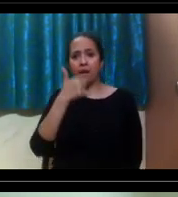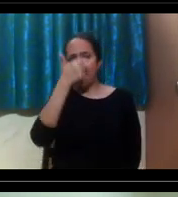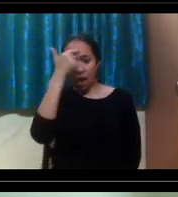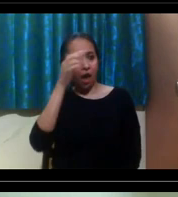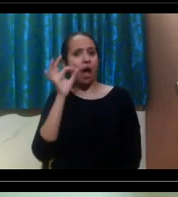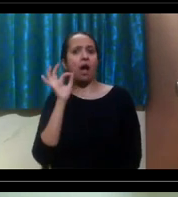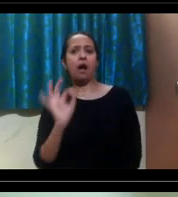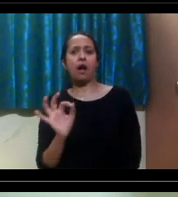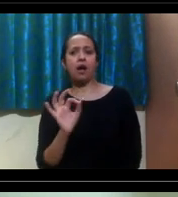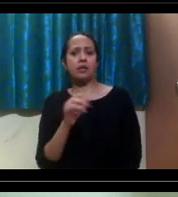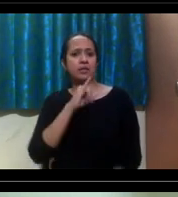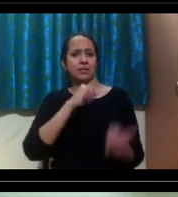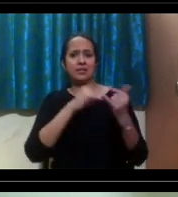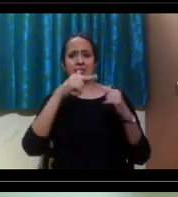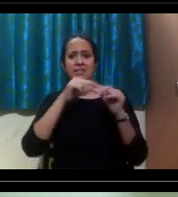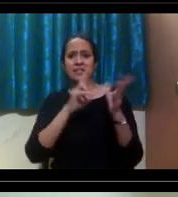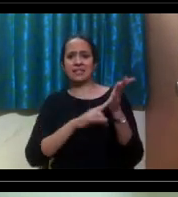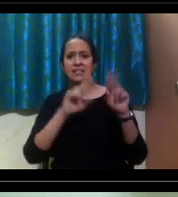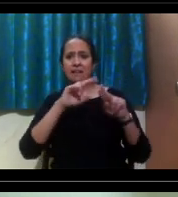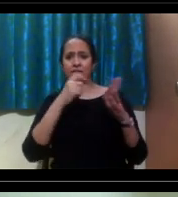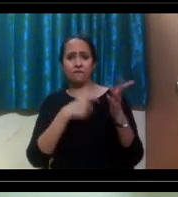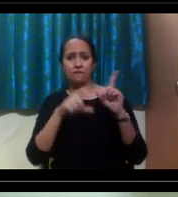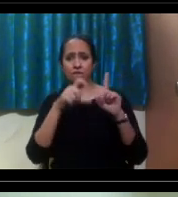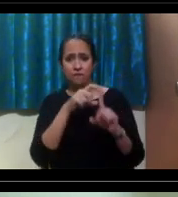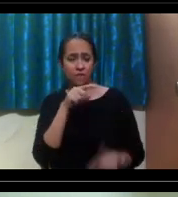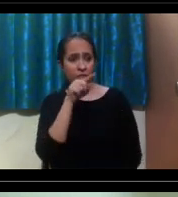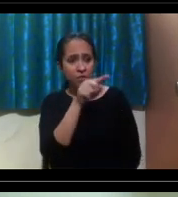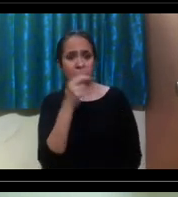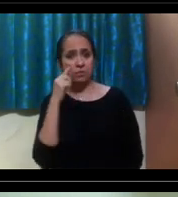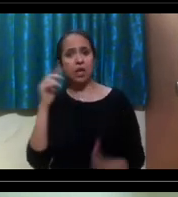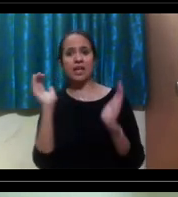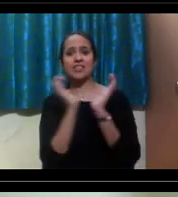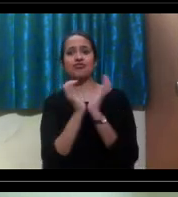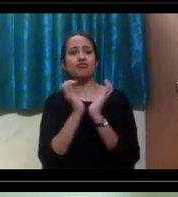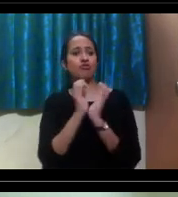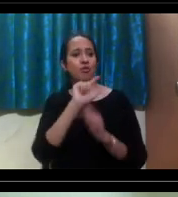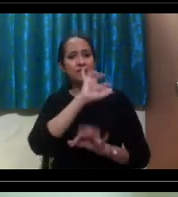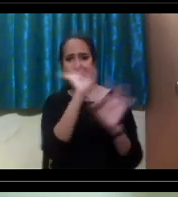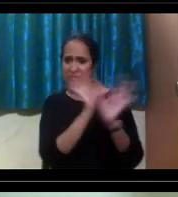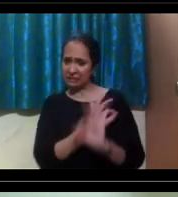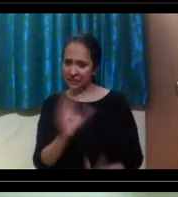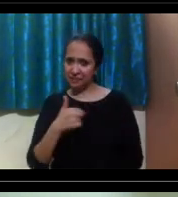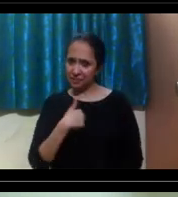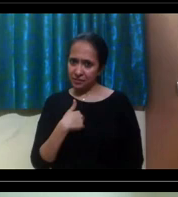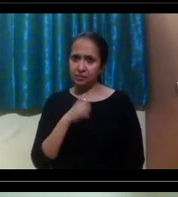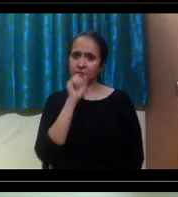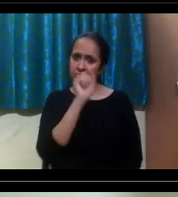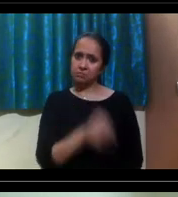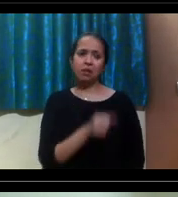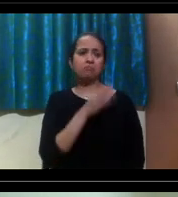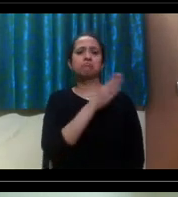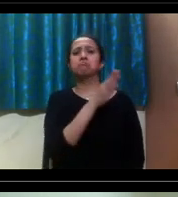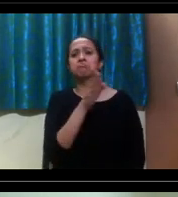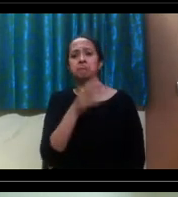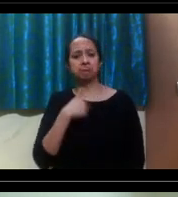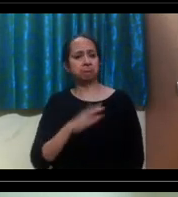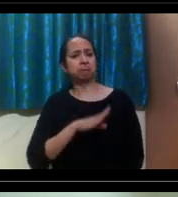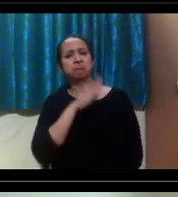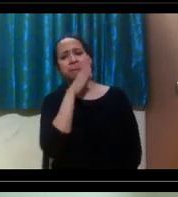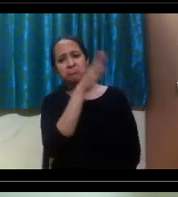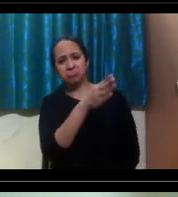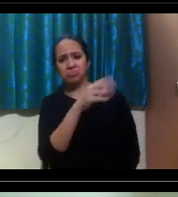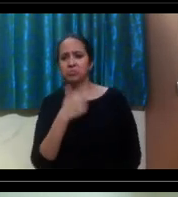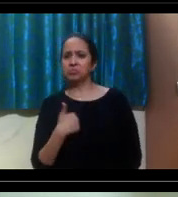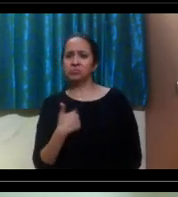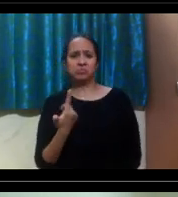in Stanford, like once I paid the university insurance, um, I can actually go and feel